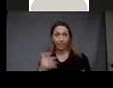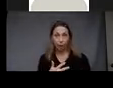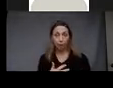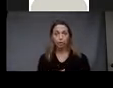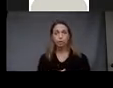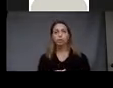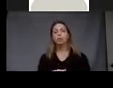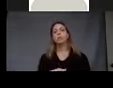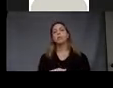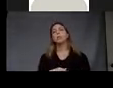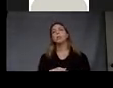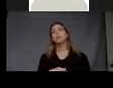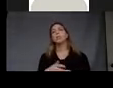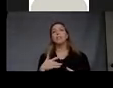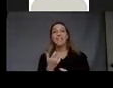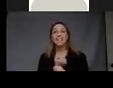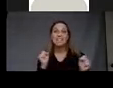feeling safe